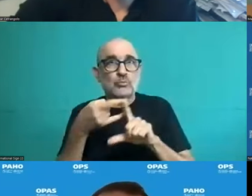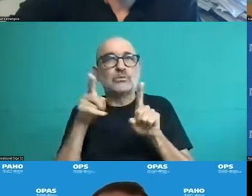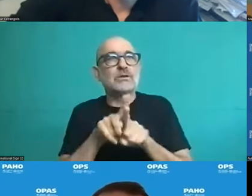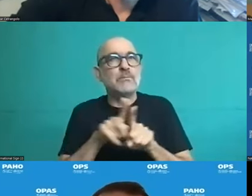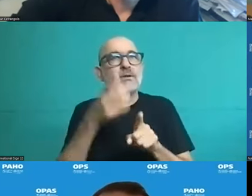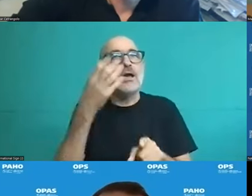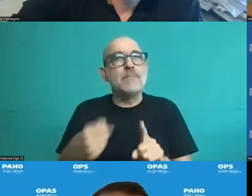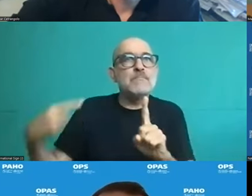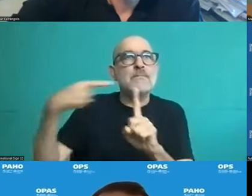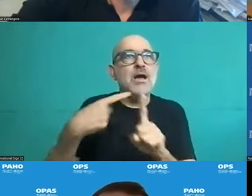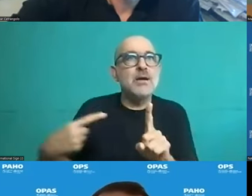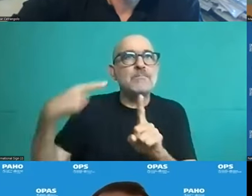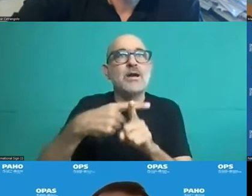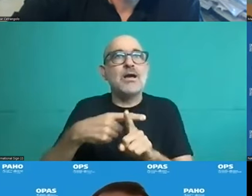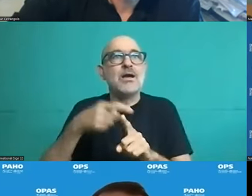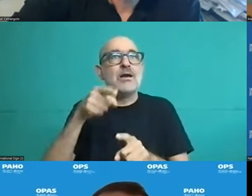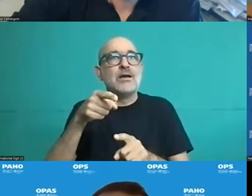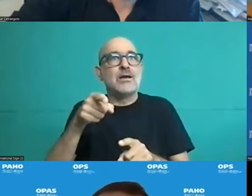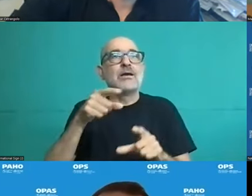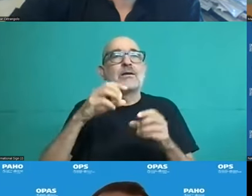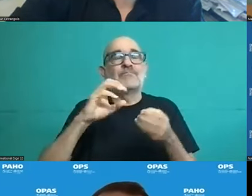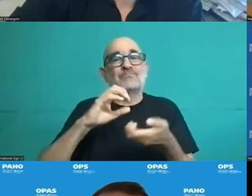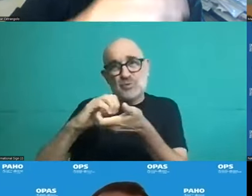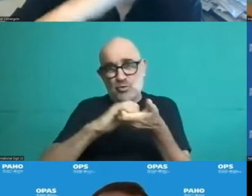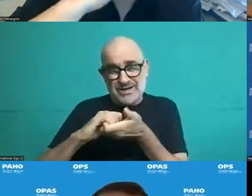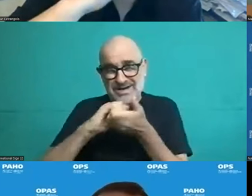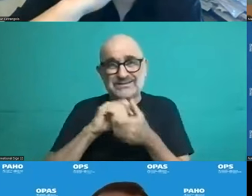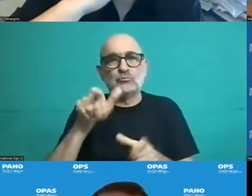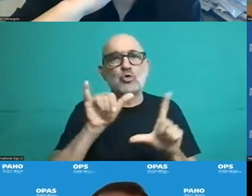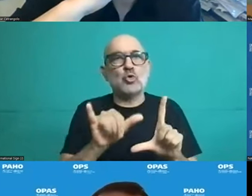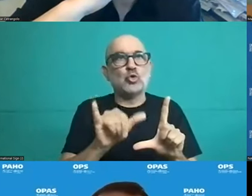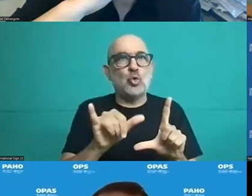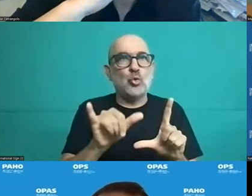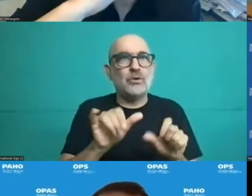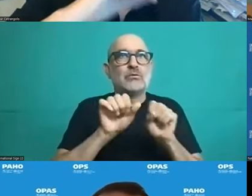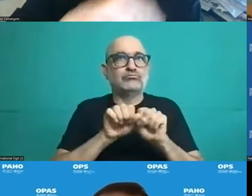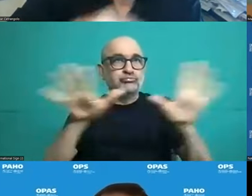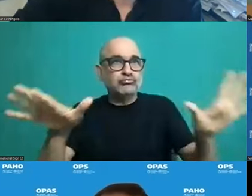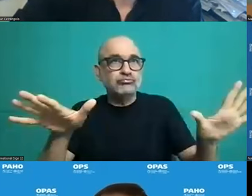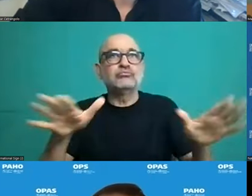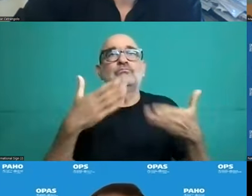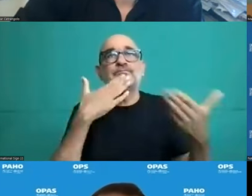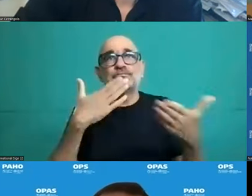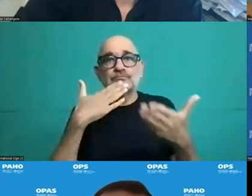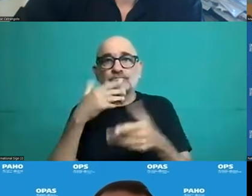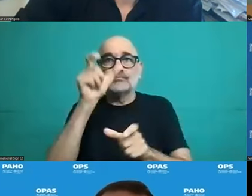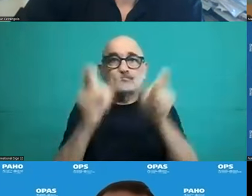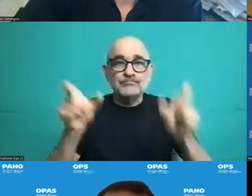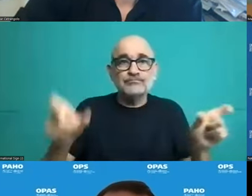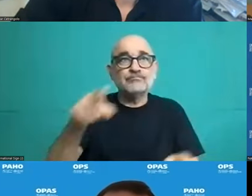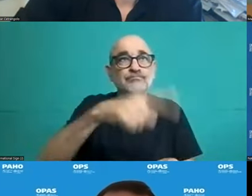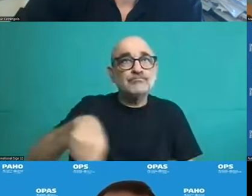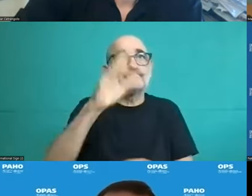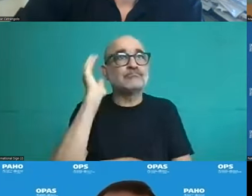IU2 platform. Thanks very much for your participation. Thanks I invite you to continue in this exchange among